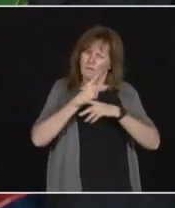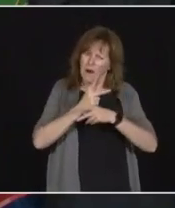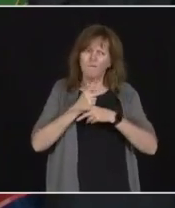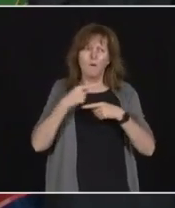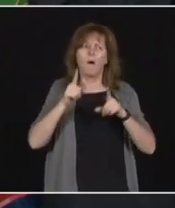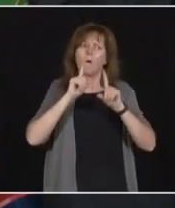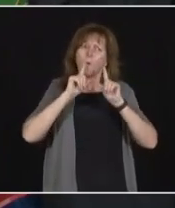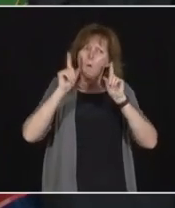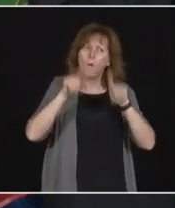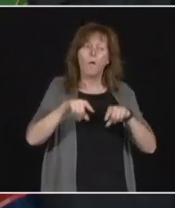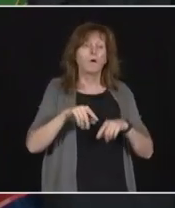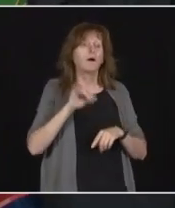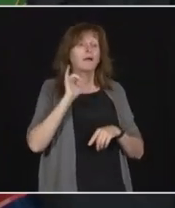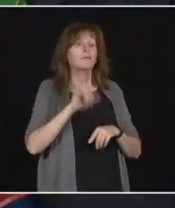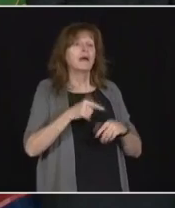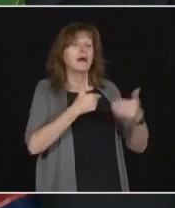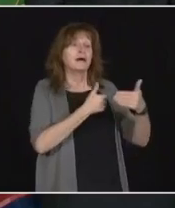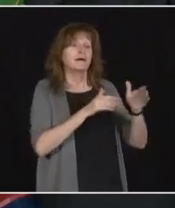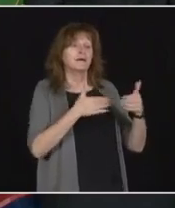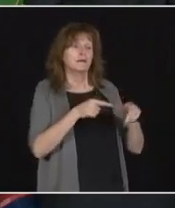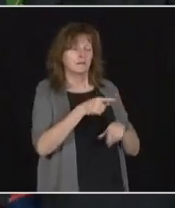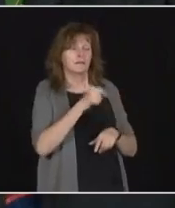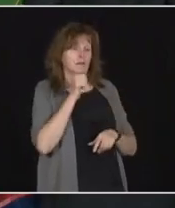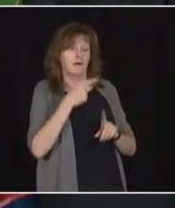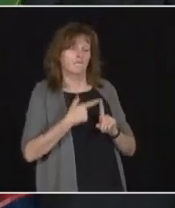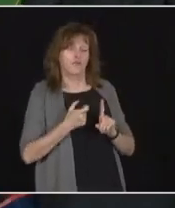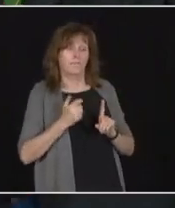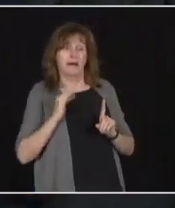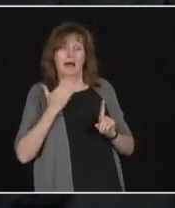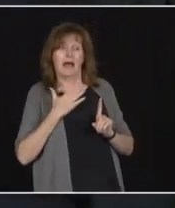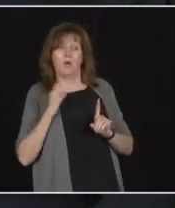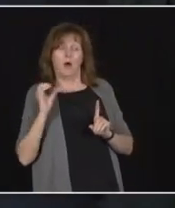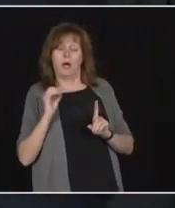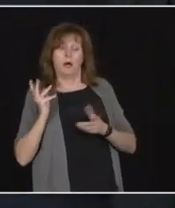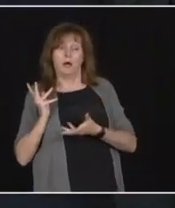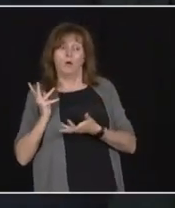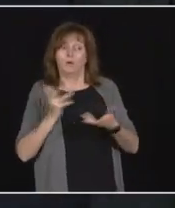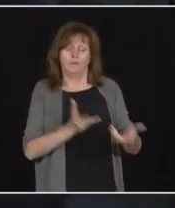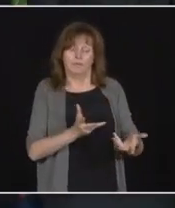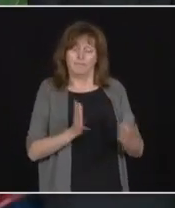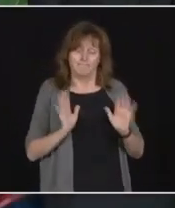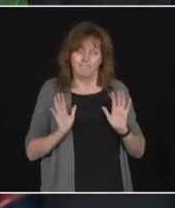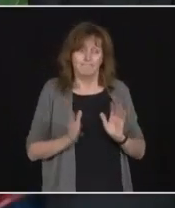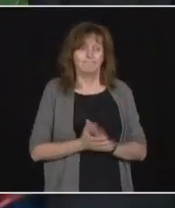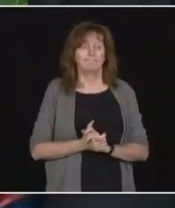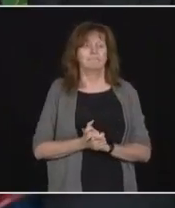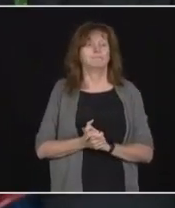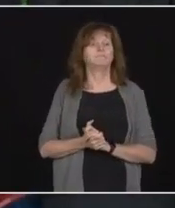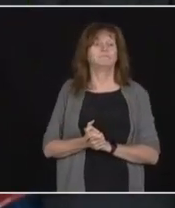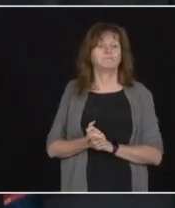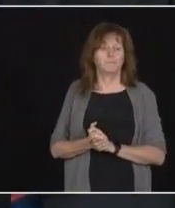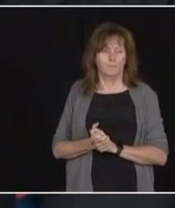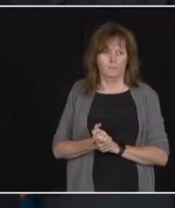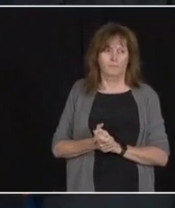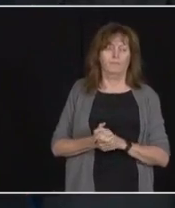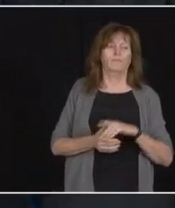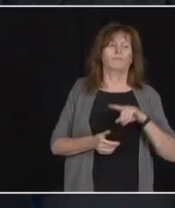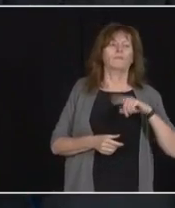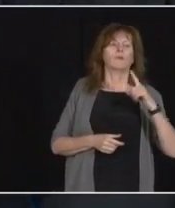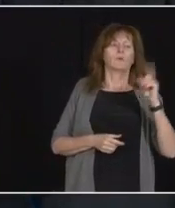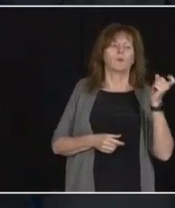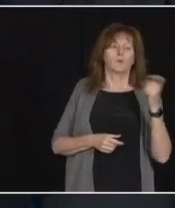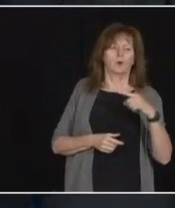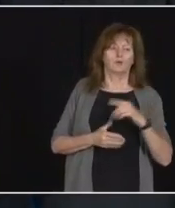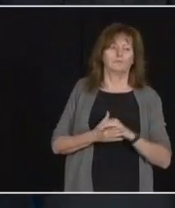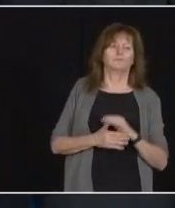supply was not part of the province-wide supply. Next question. Next question comes from Colin DeMello.